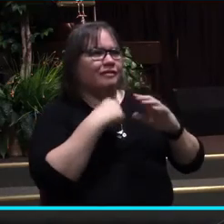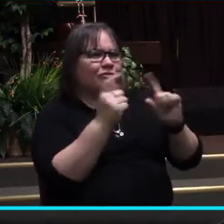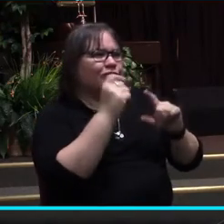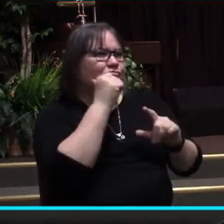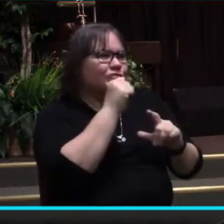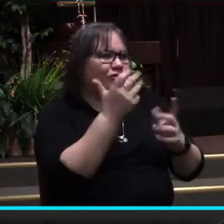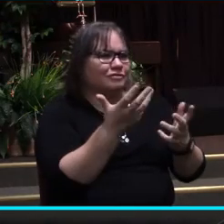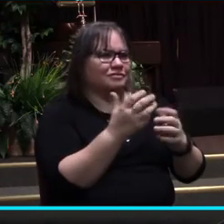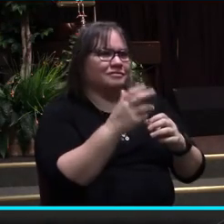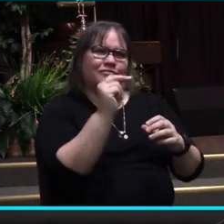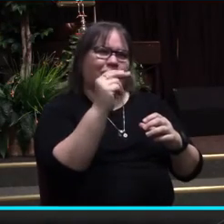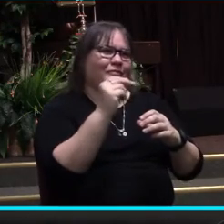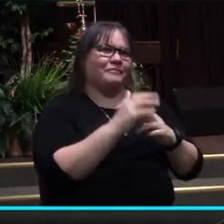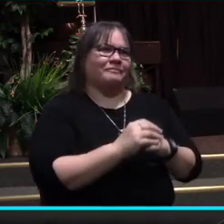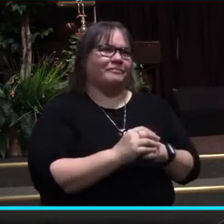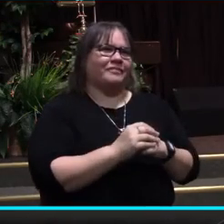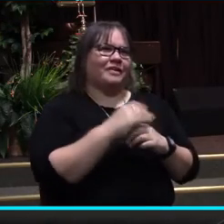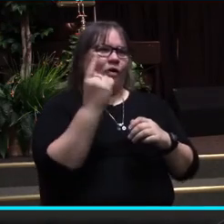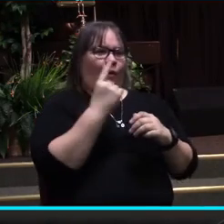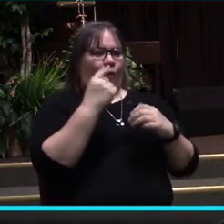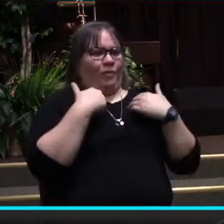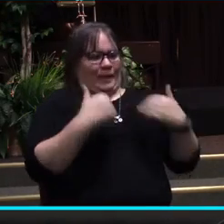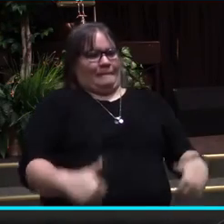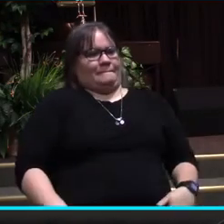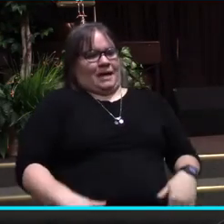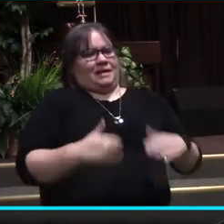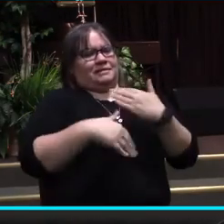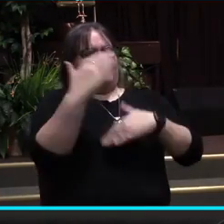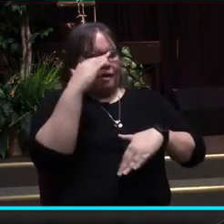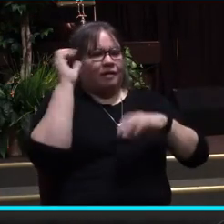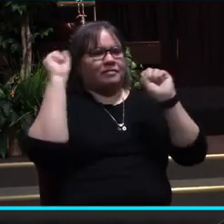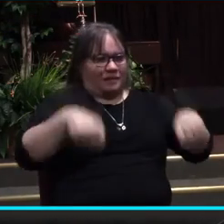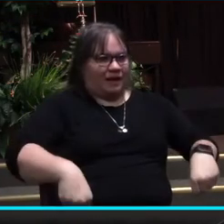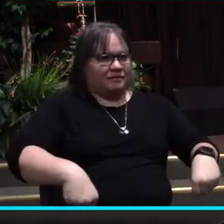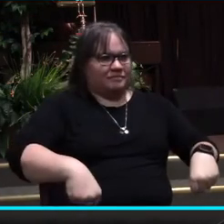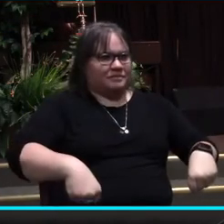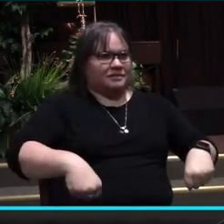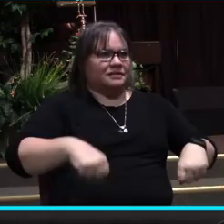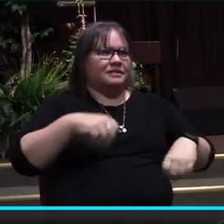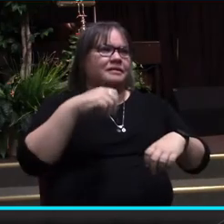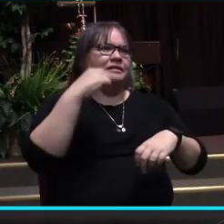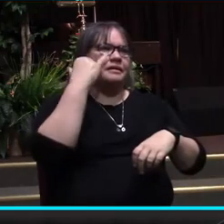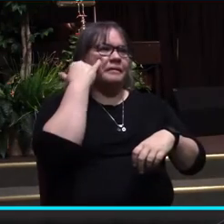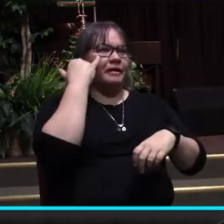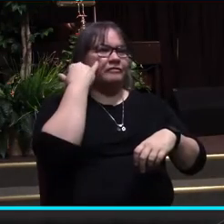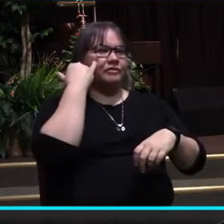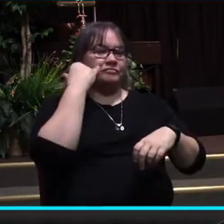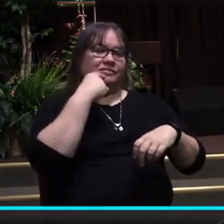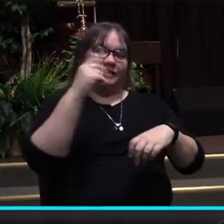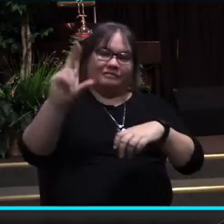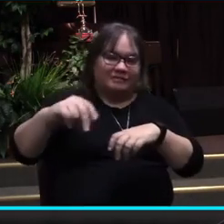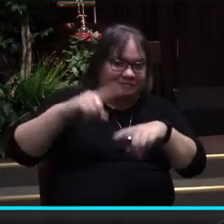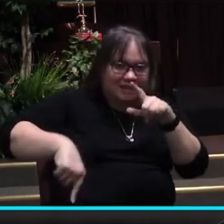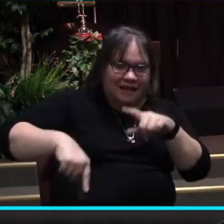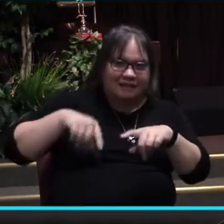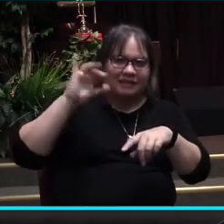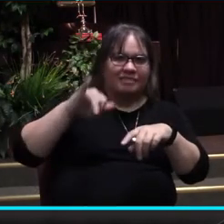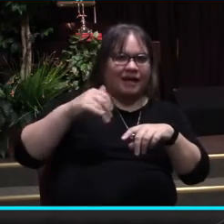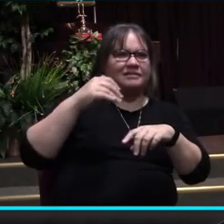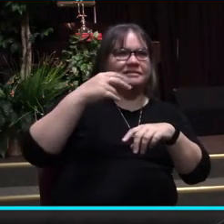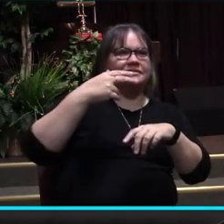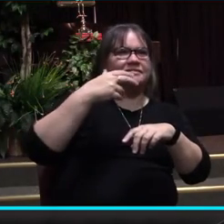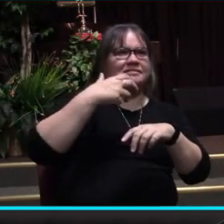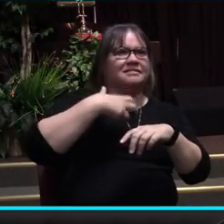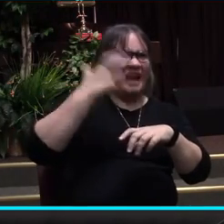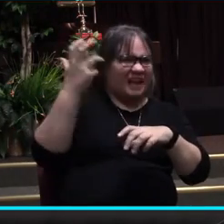but only the gender of their biological birth is hate speech. Some